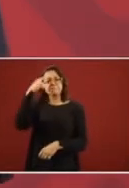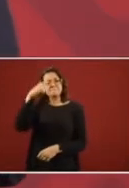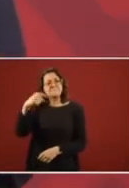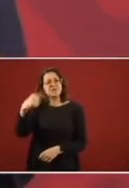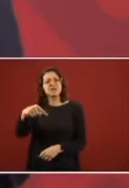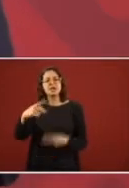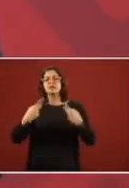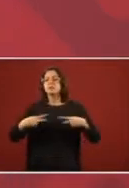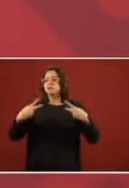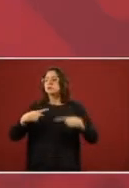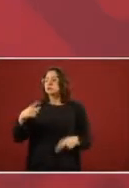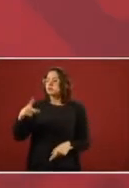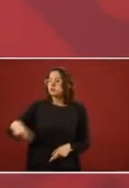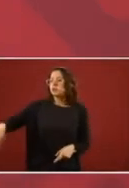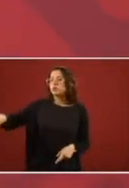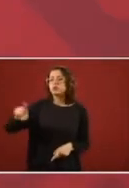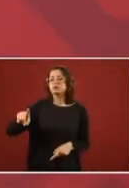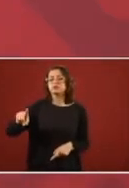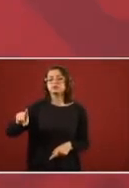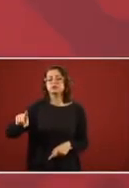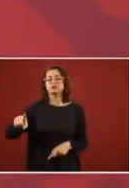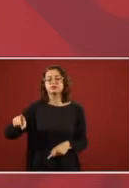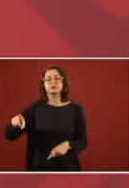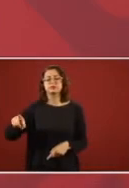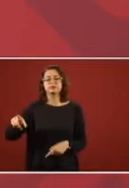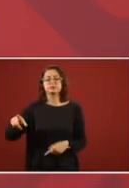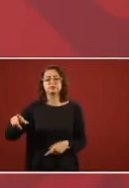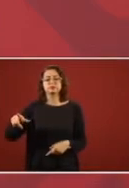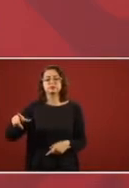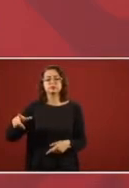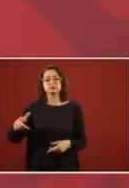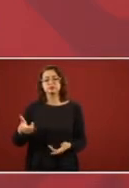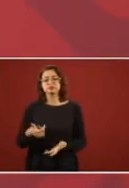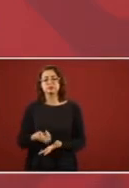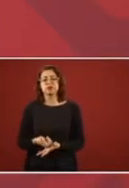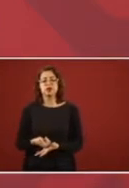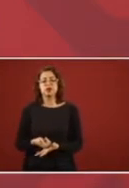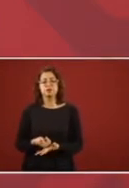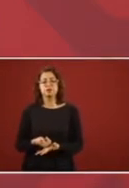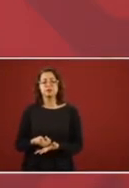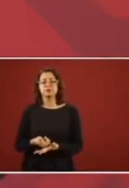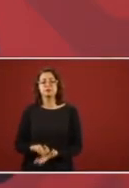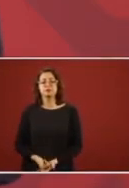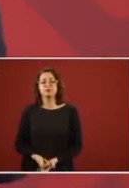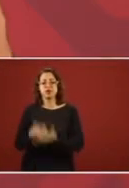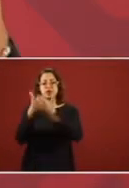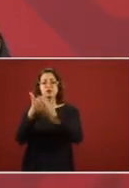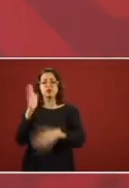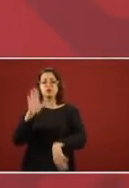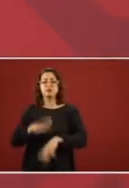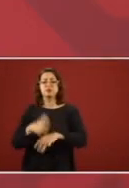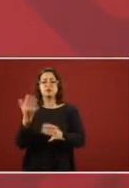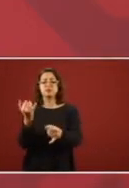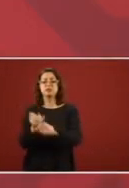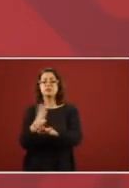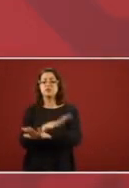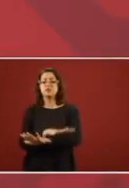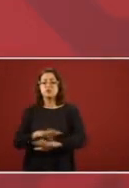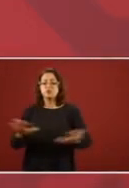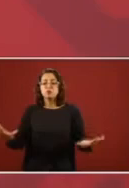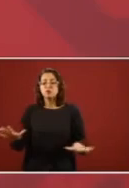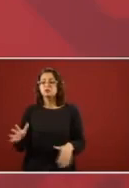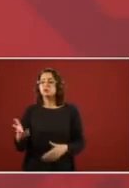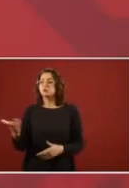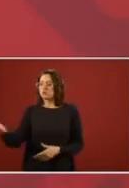will help us to inform us if